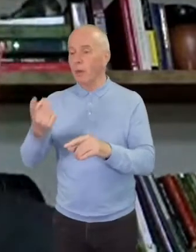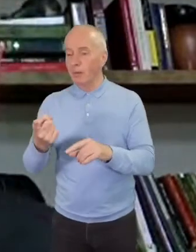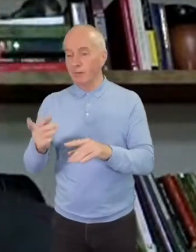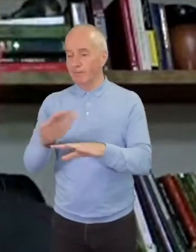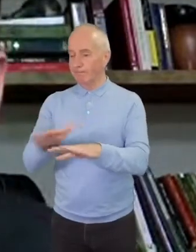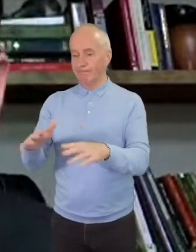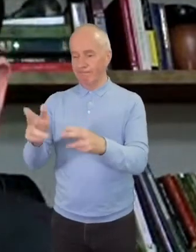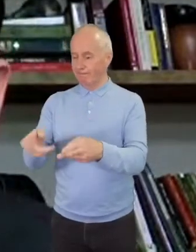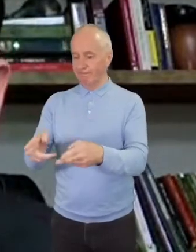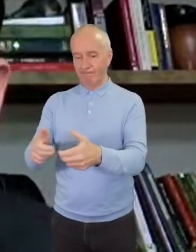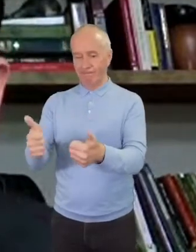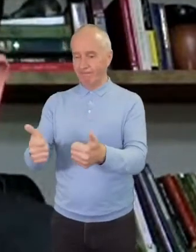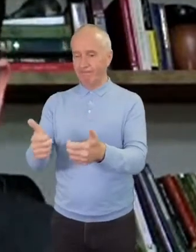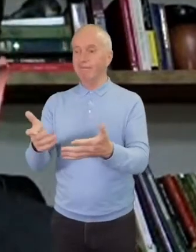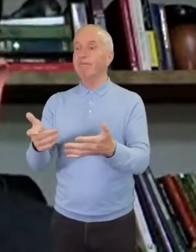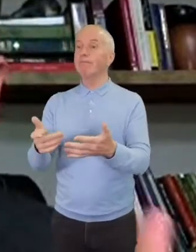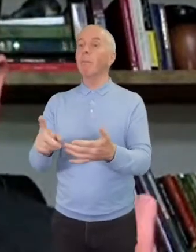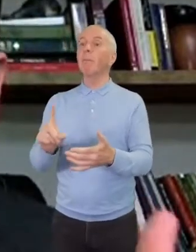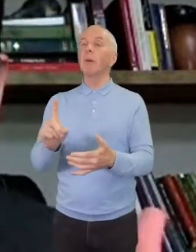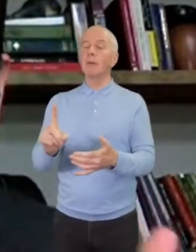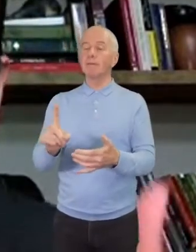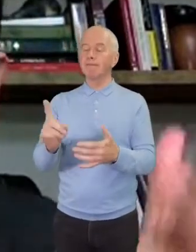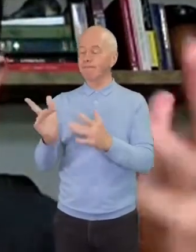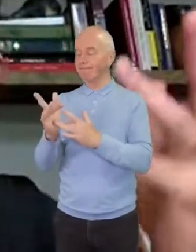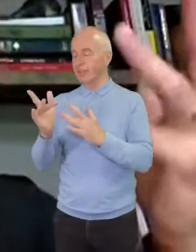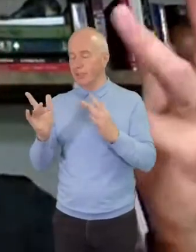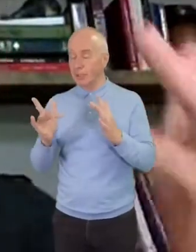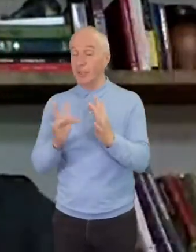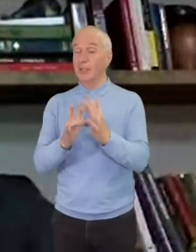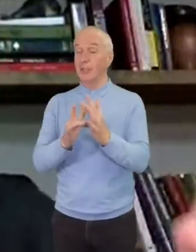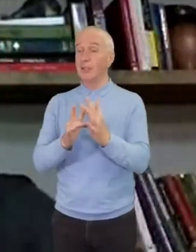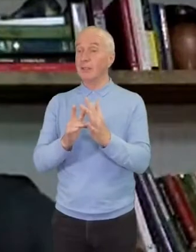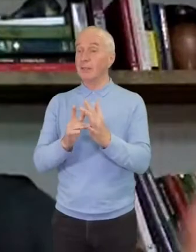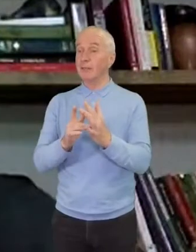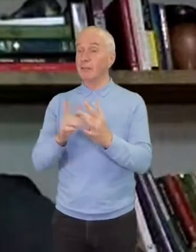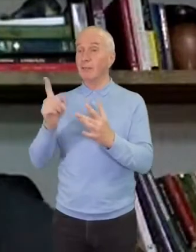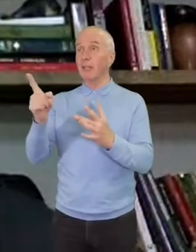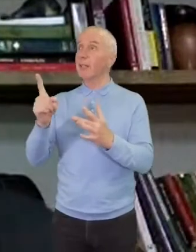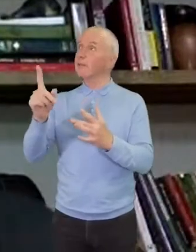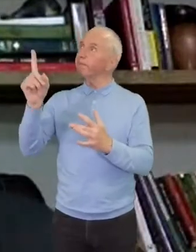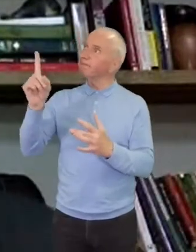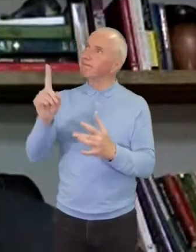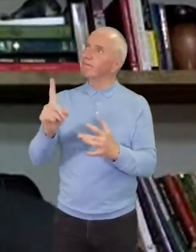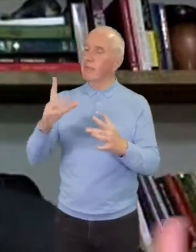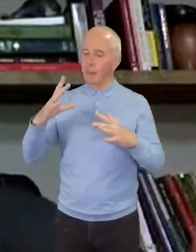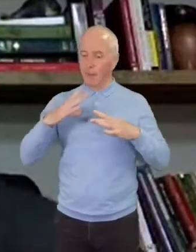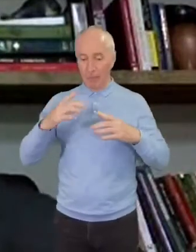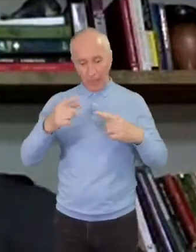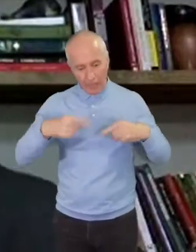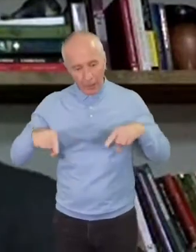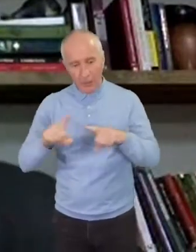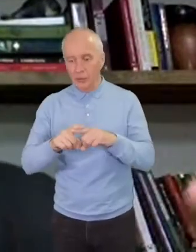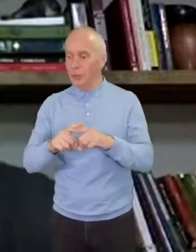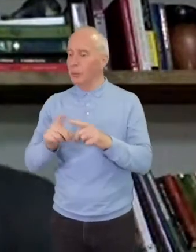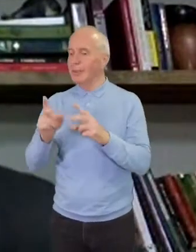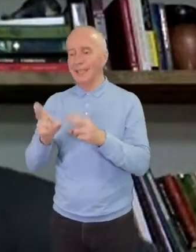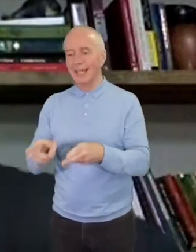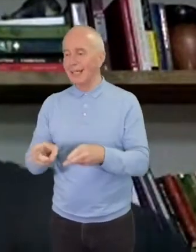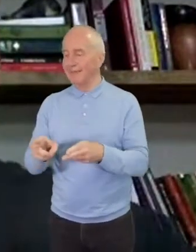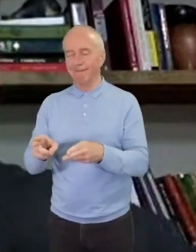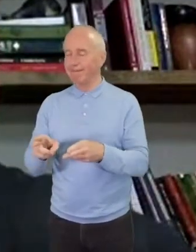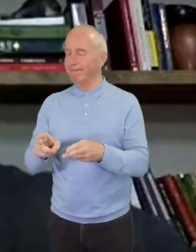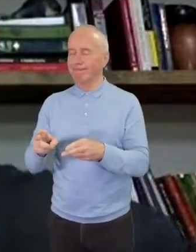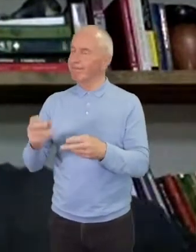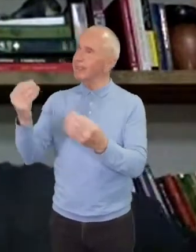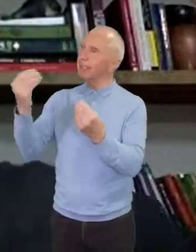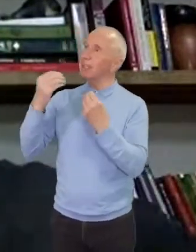at the end of the day, Jesus did not just come to prepare us to die, but to teach us how to live